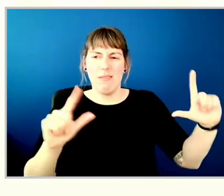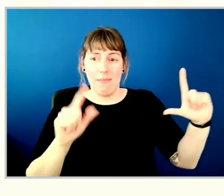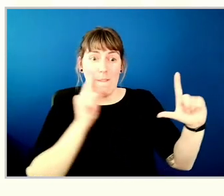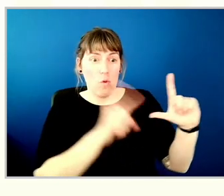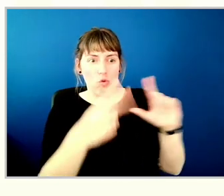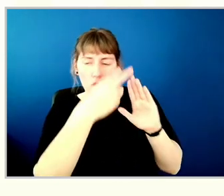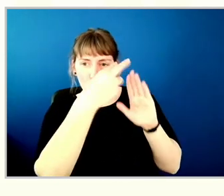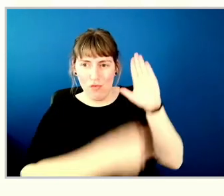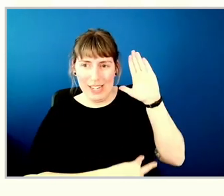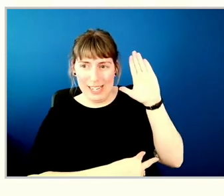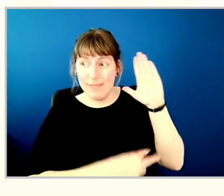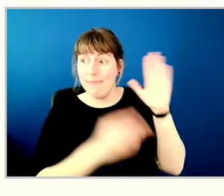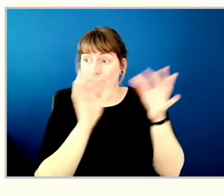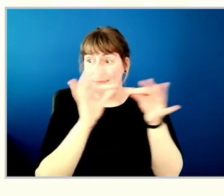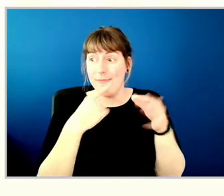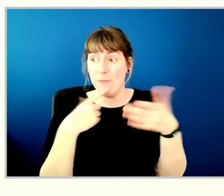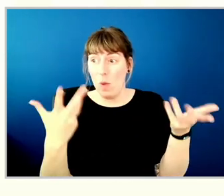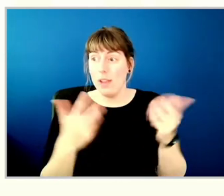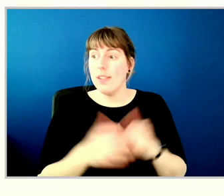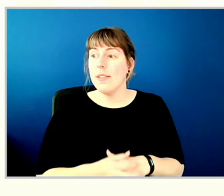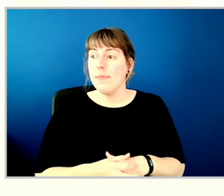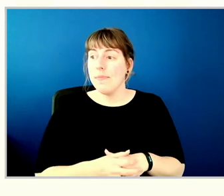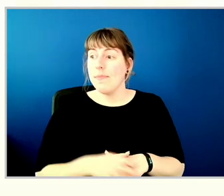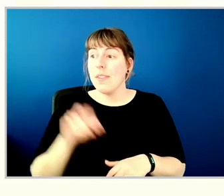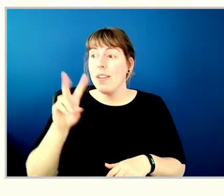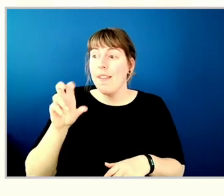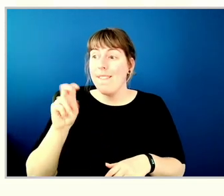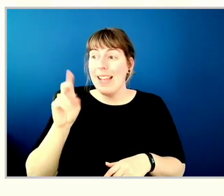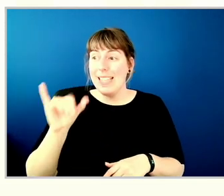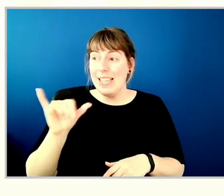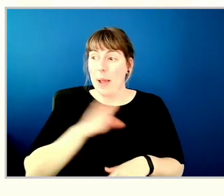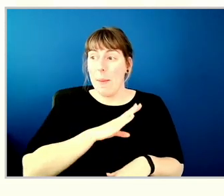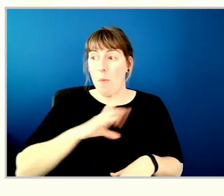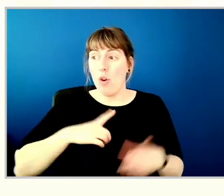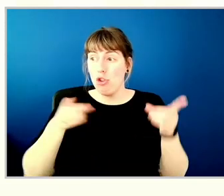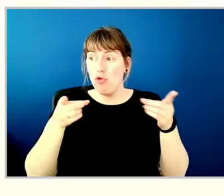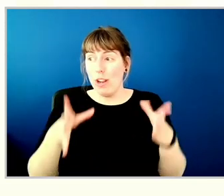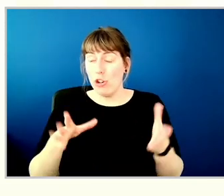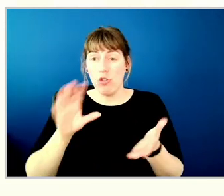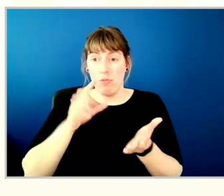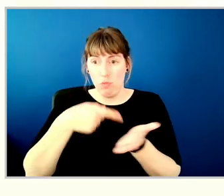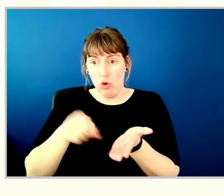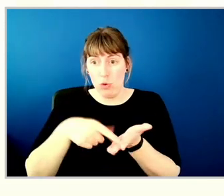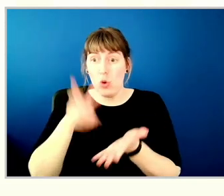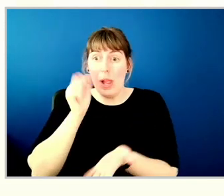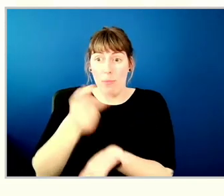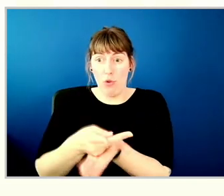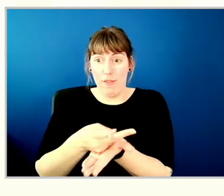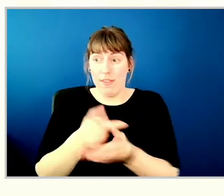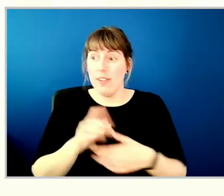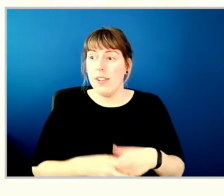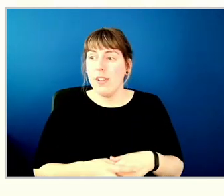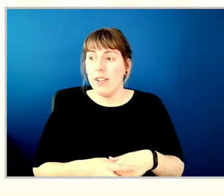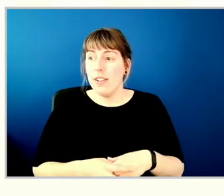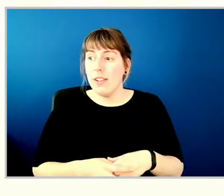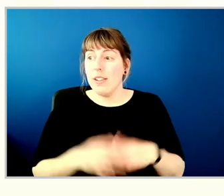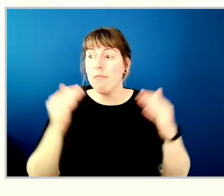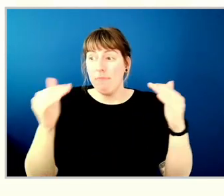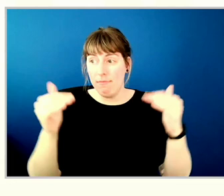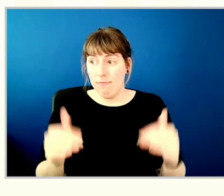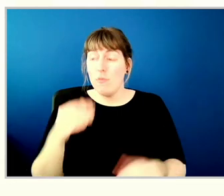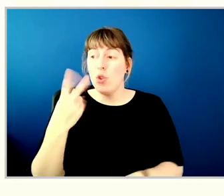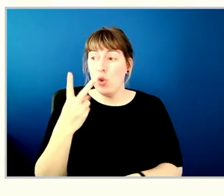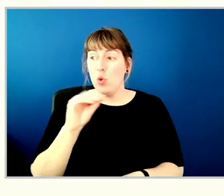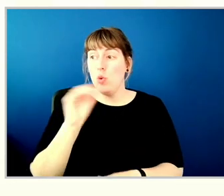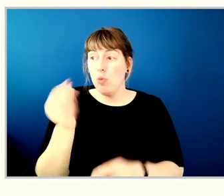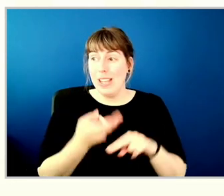And it states, it's resolved that the Van City Board of Directors remuneration be approved. Be it further resolved that a 2